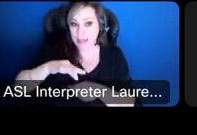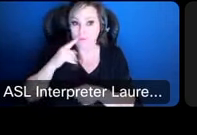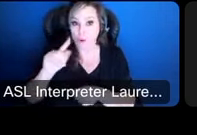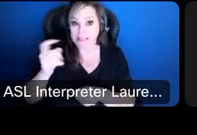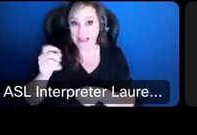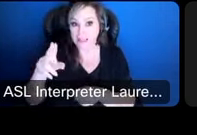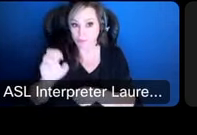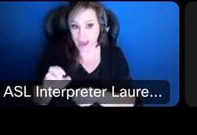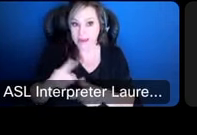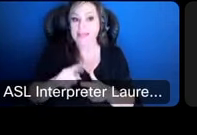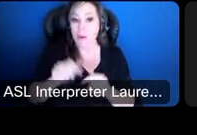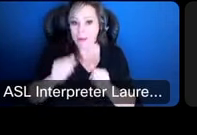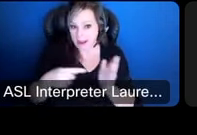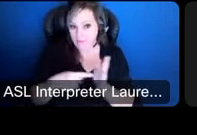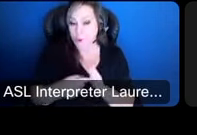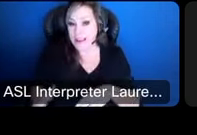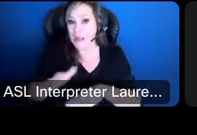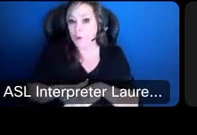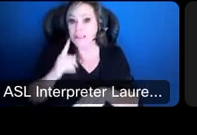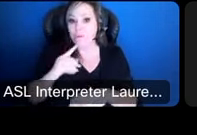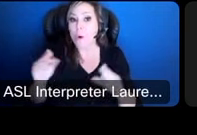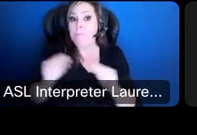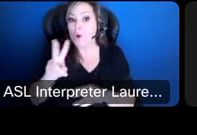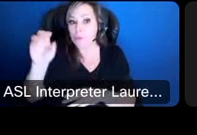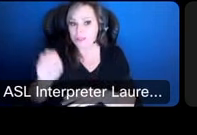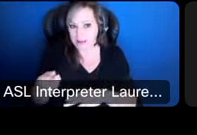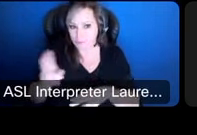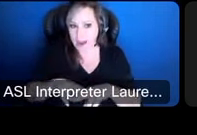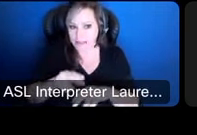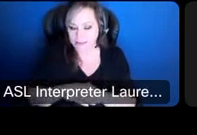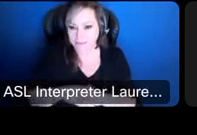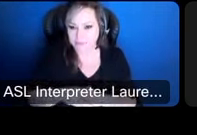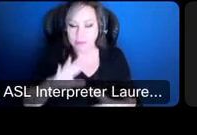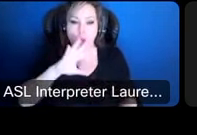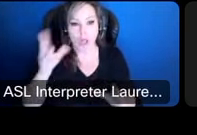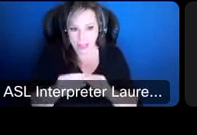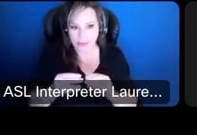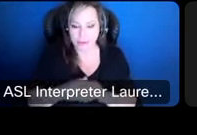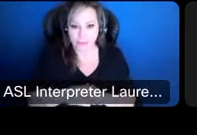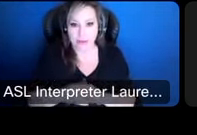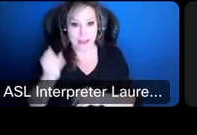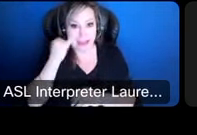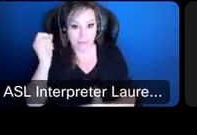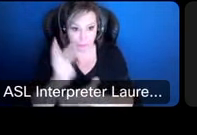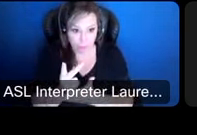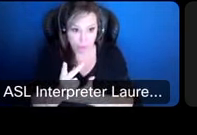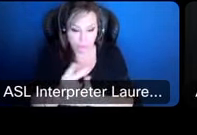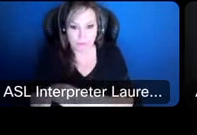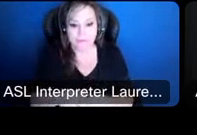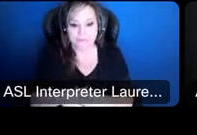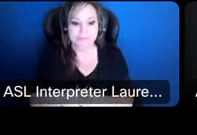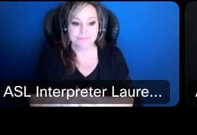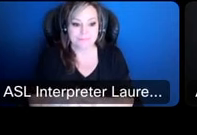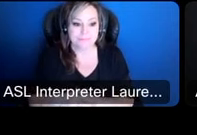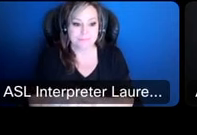we'll also be able to afford an increase in an additional two percent so in total if the va we call it vader if the